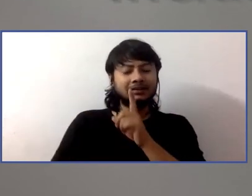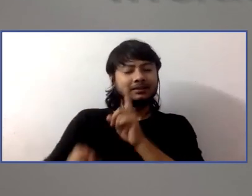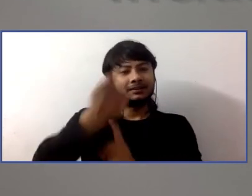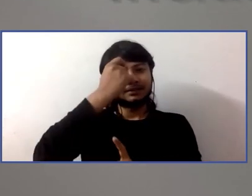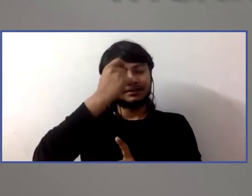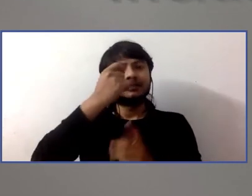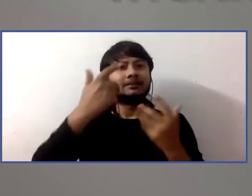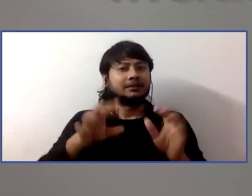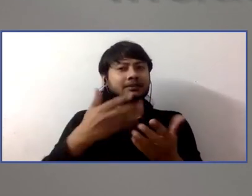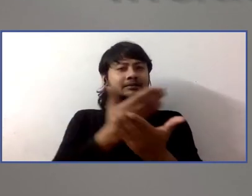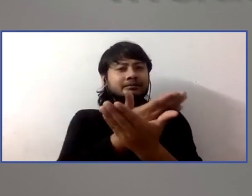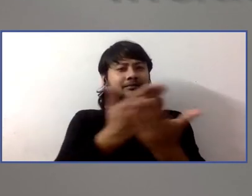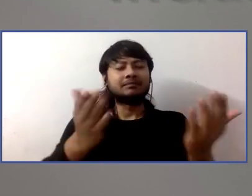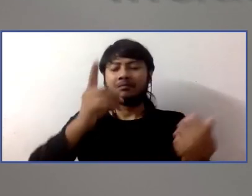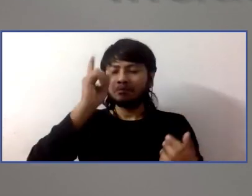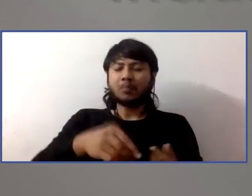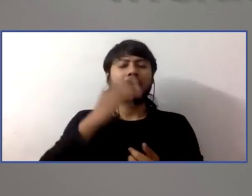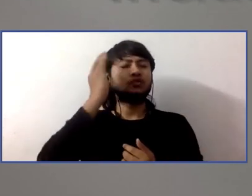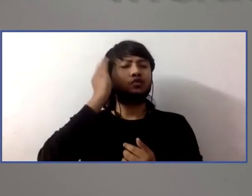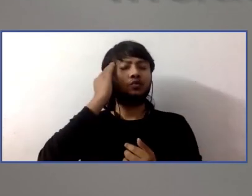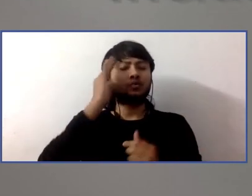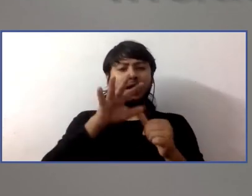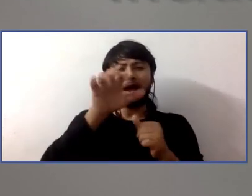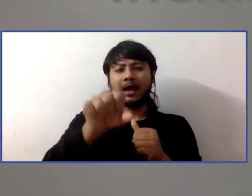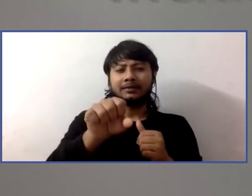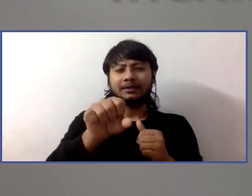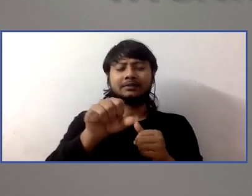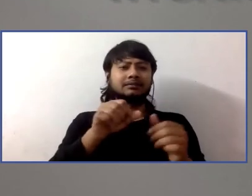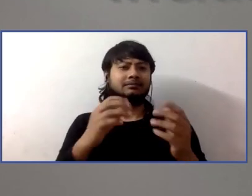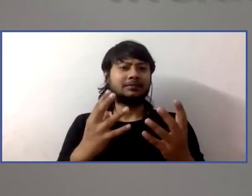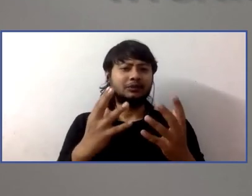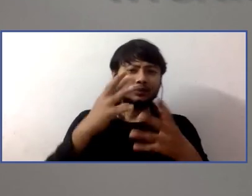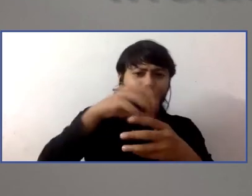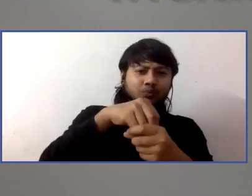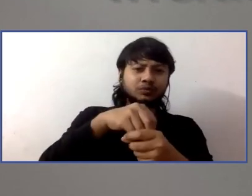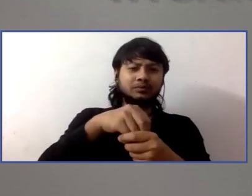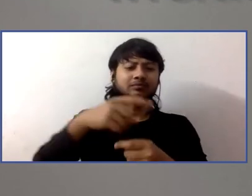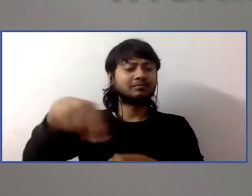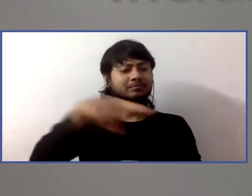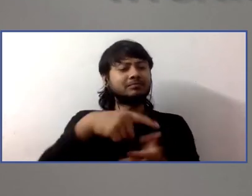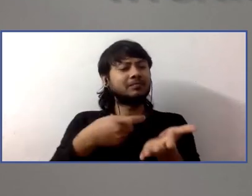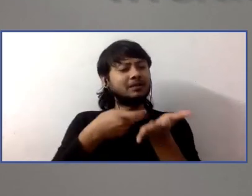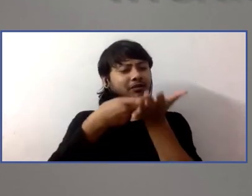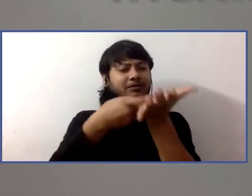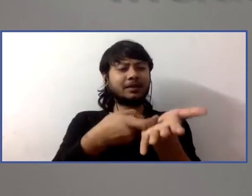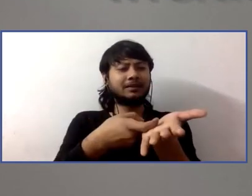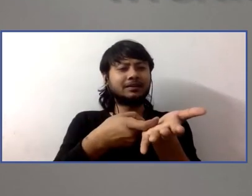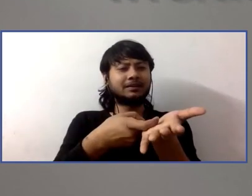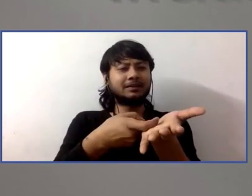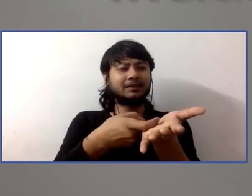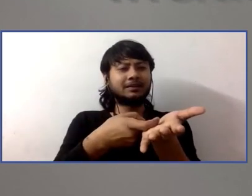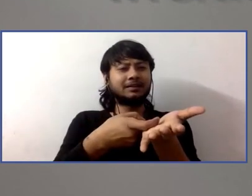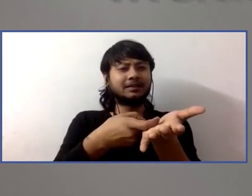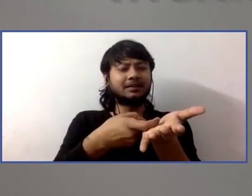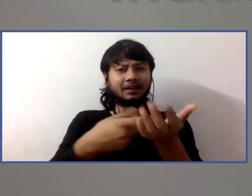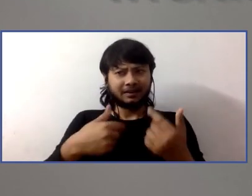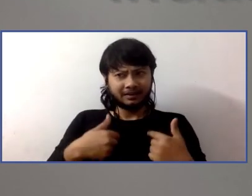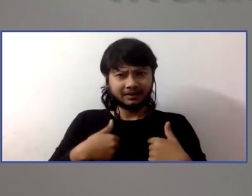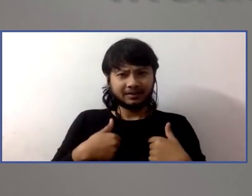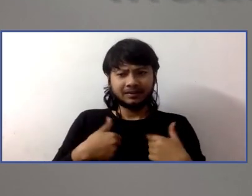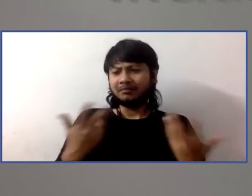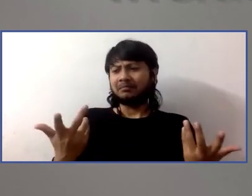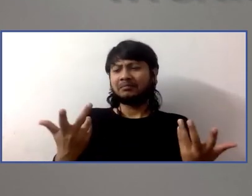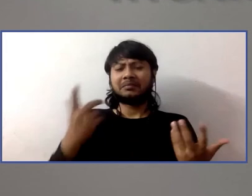inclusion, even if it's not something that you feel like necessarily affects you on a moment to moment basis, it actually does. And your awareness of it